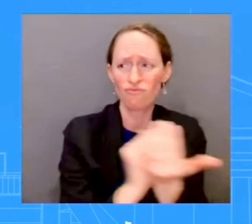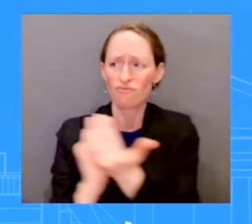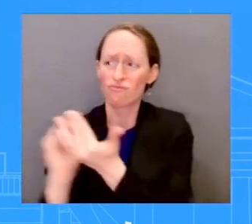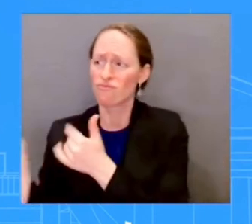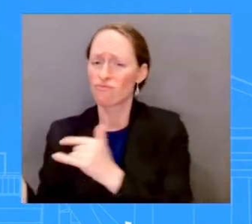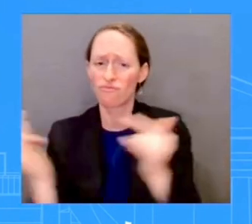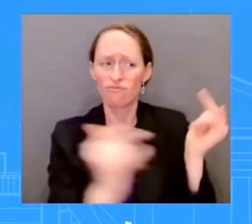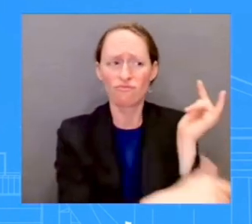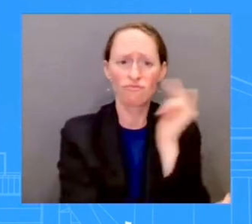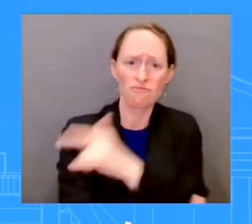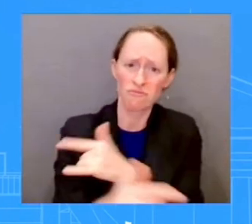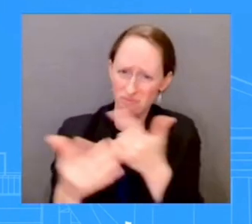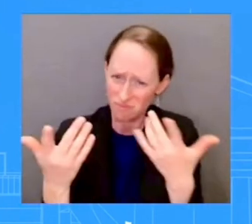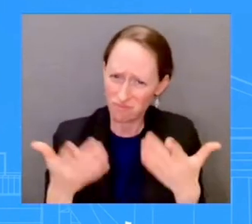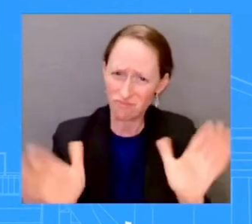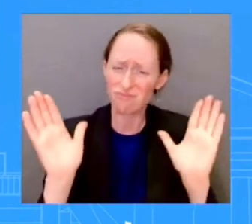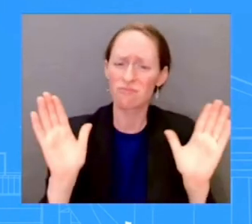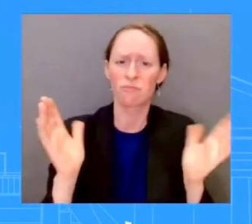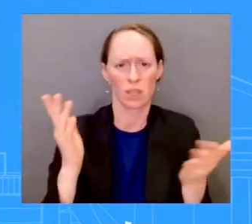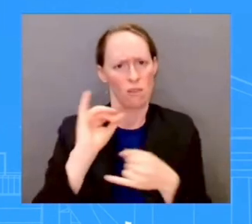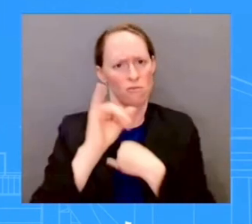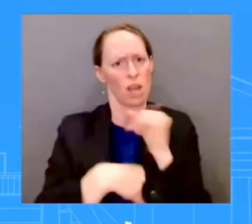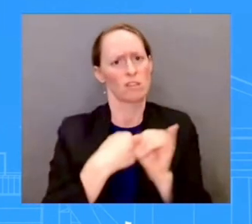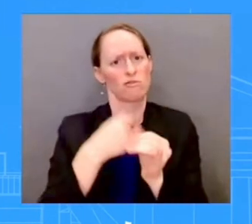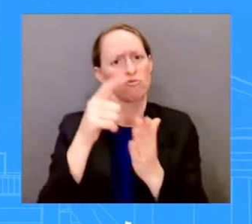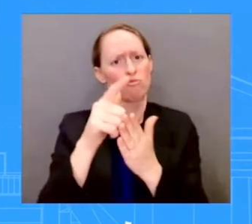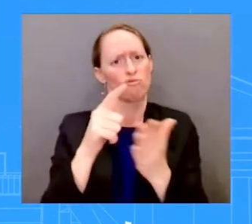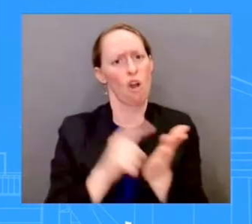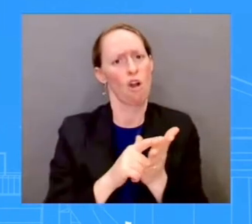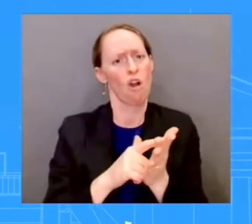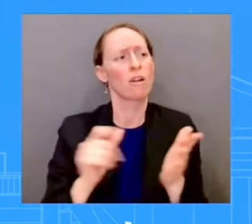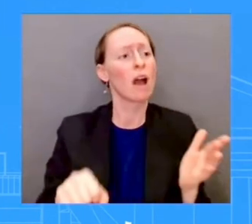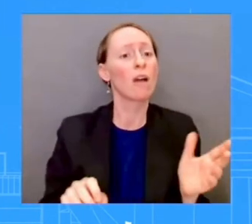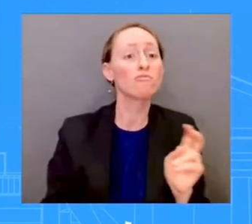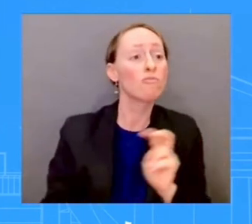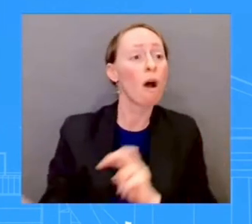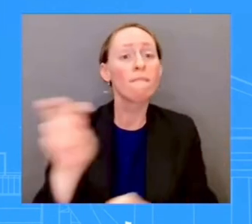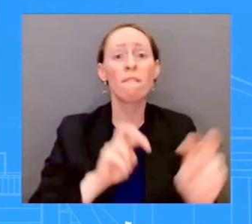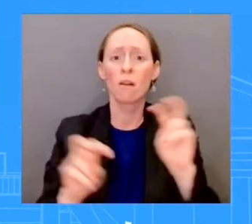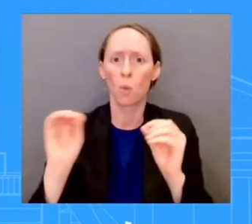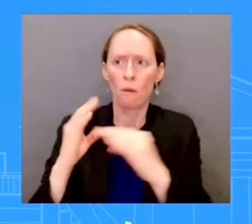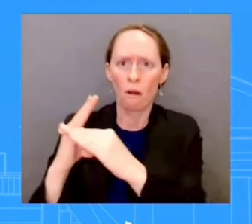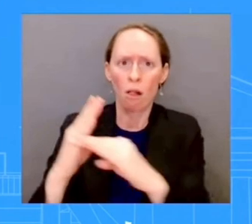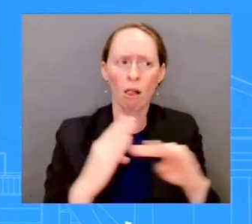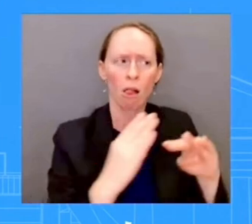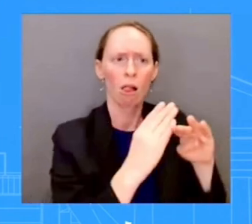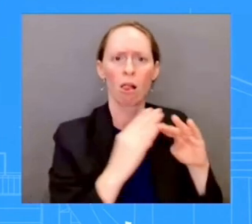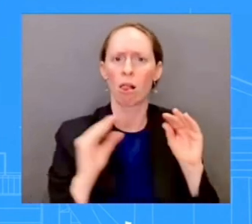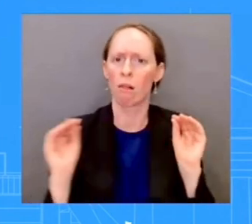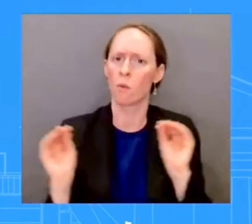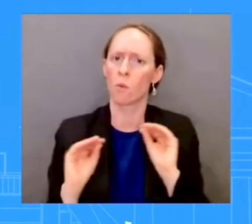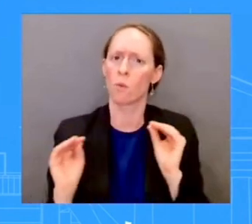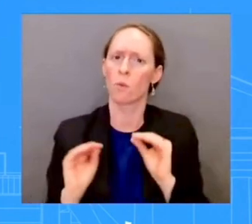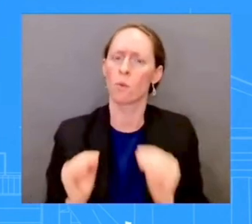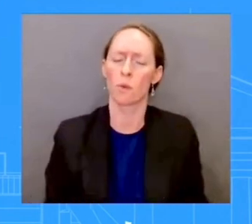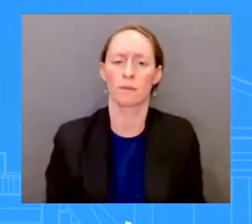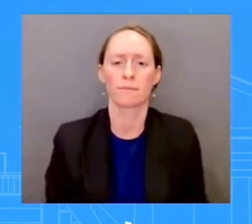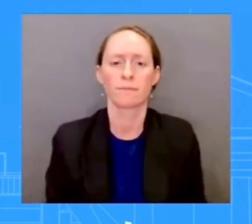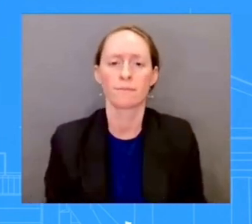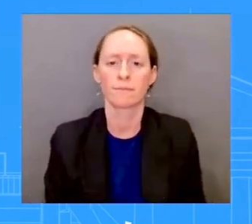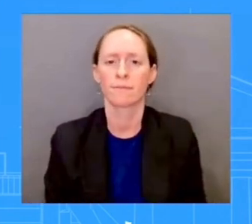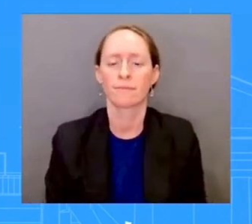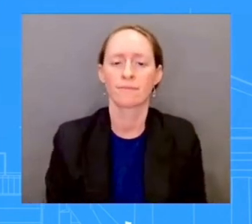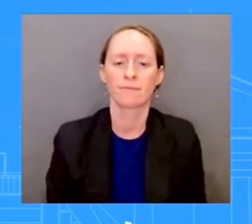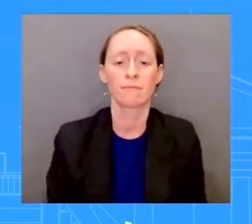She will advance our work with ASEAN partners to preserve martial law. And she will make clear peace and stability in the South China Sea is vital